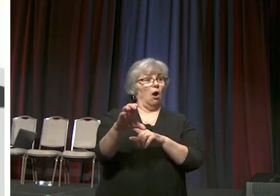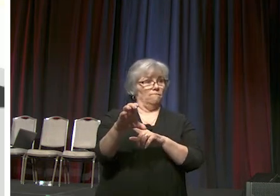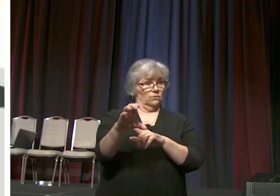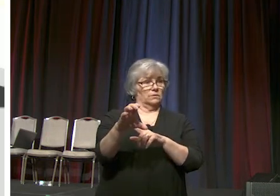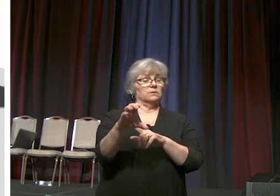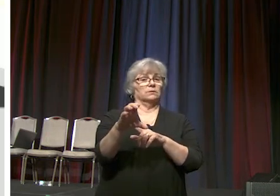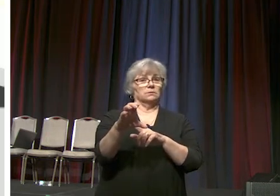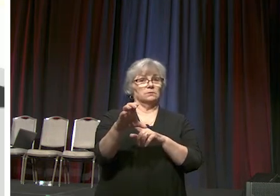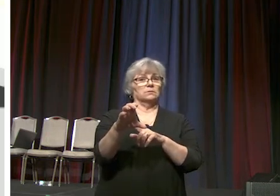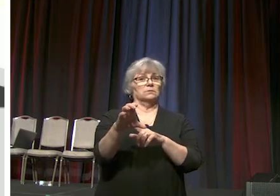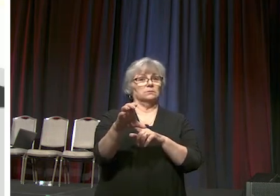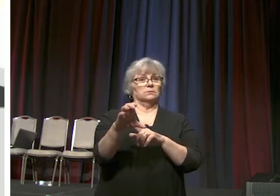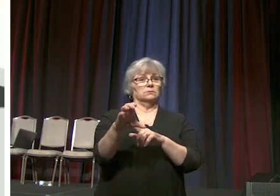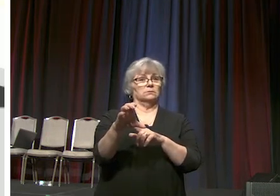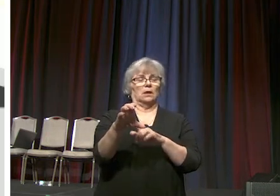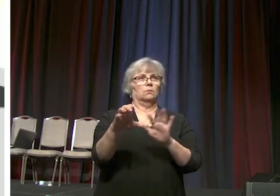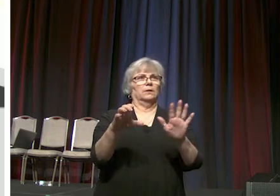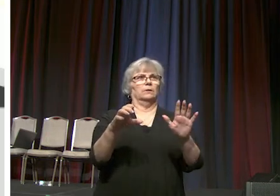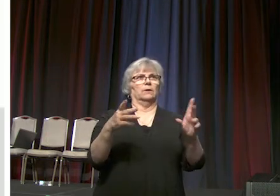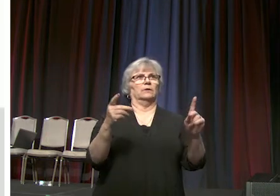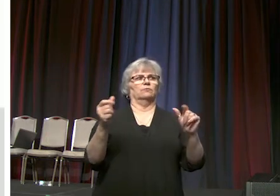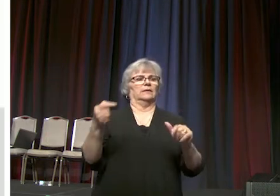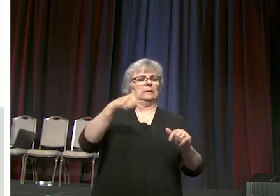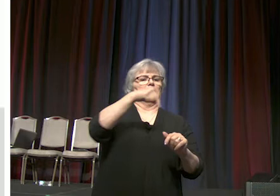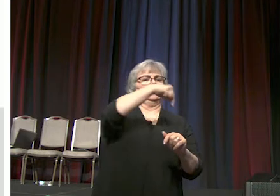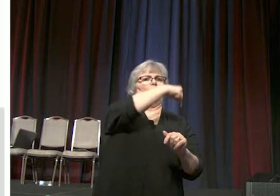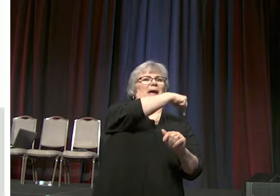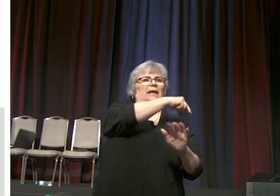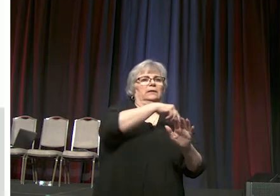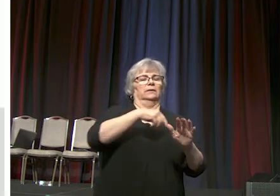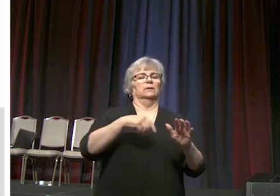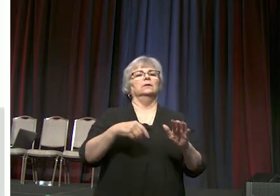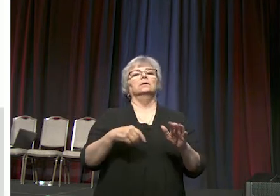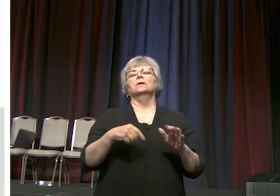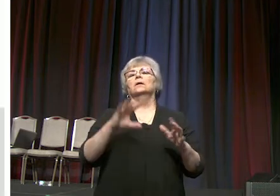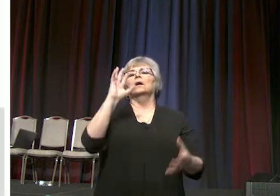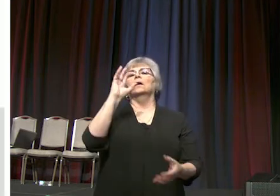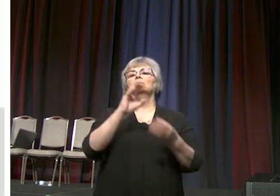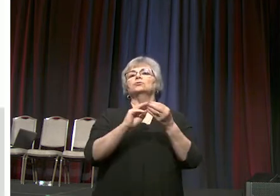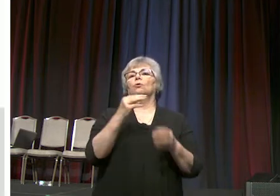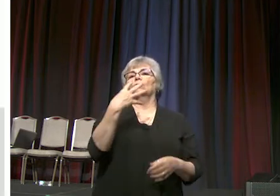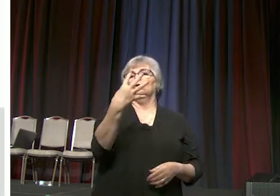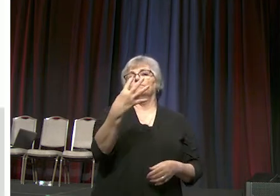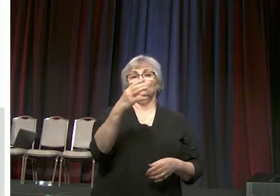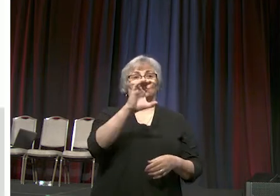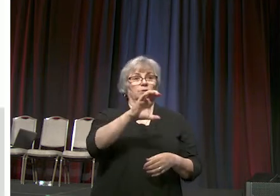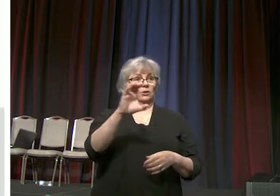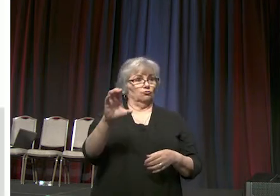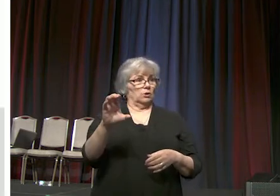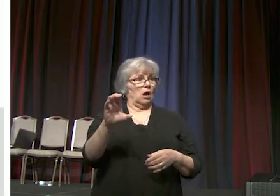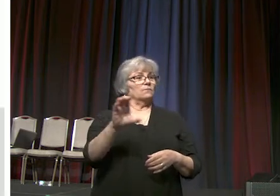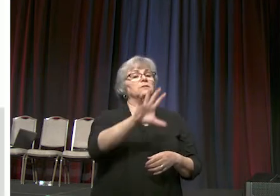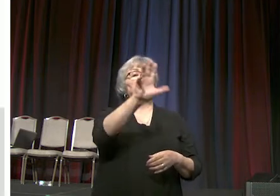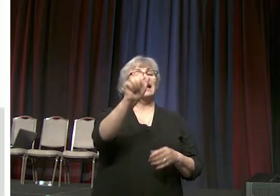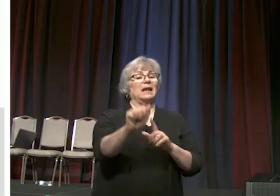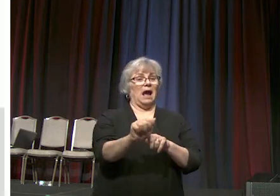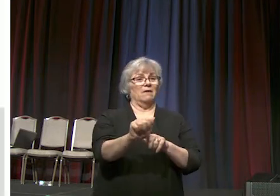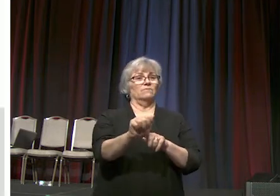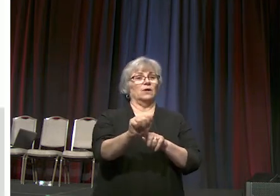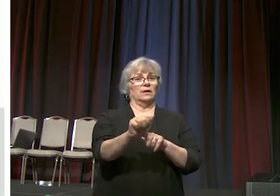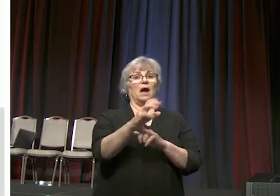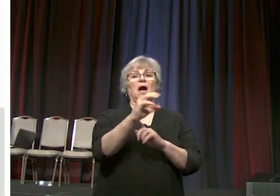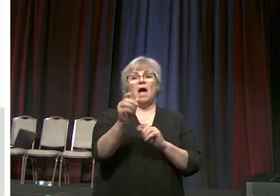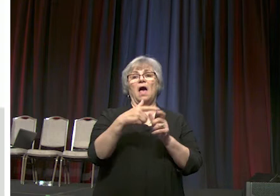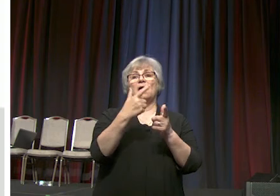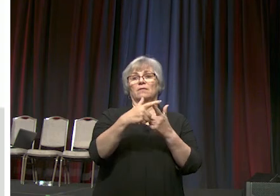uh i went too fast how do i get back okay that a total of four central conferences in africa and the